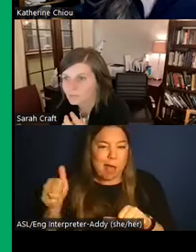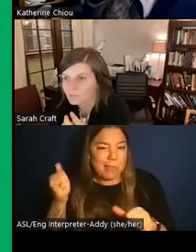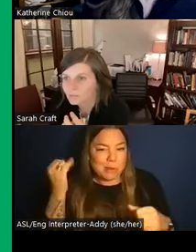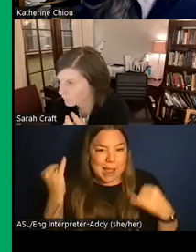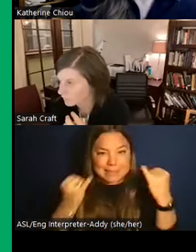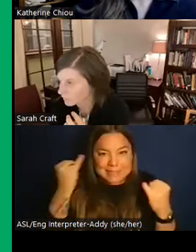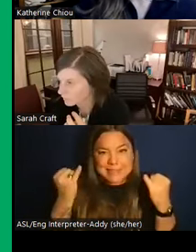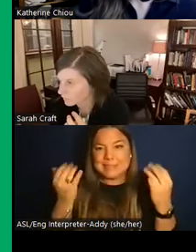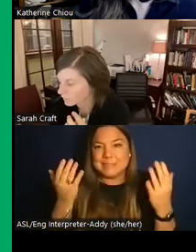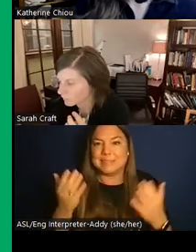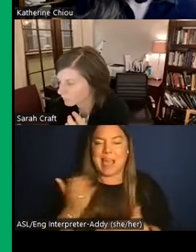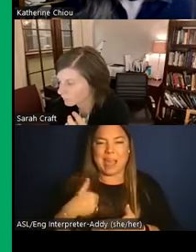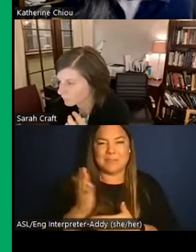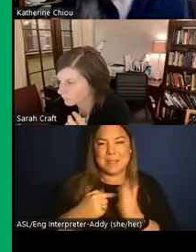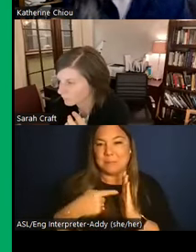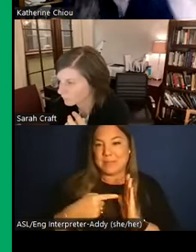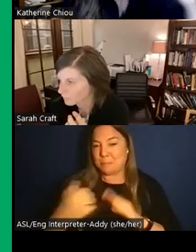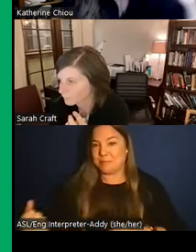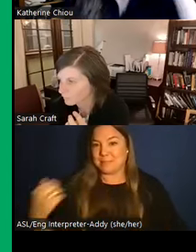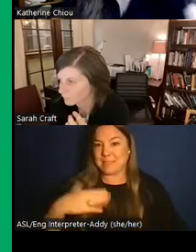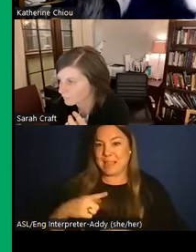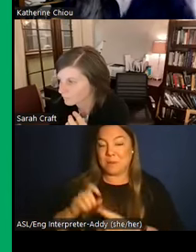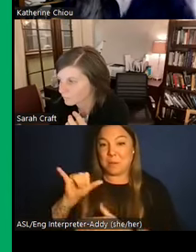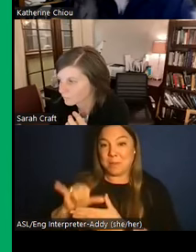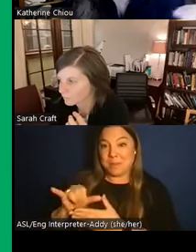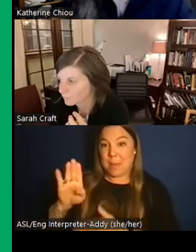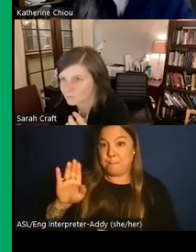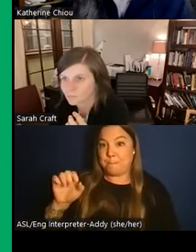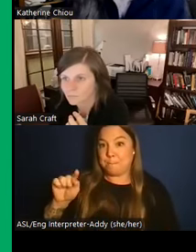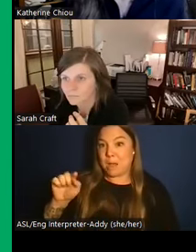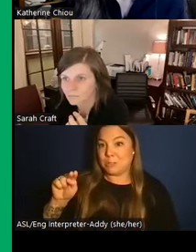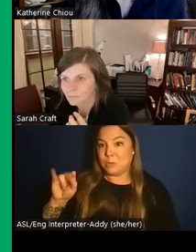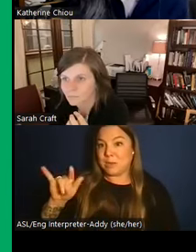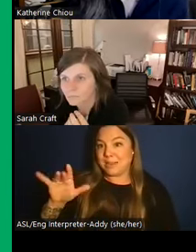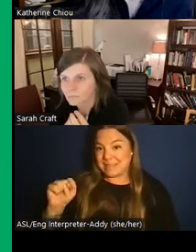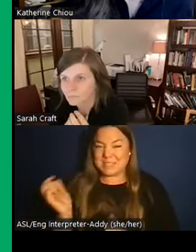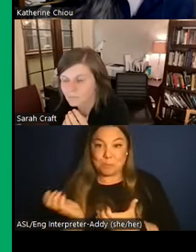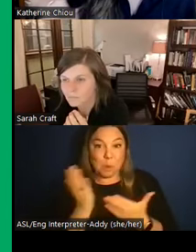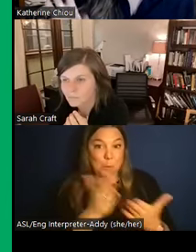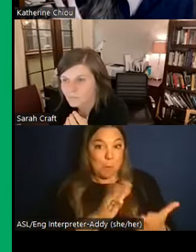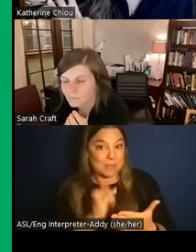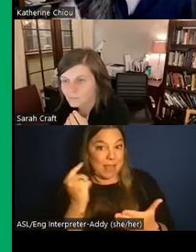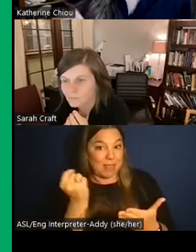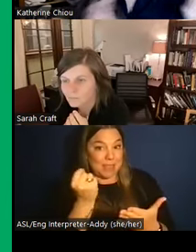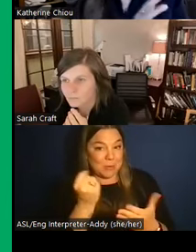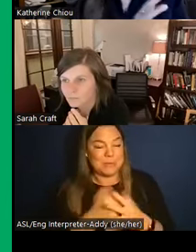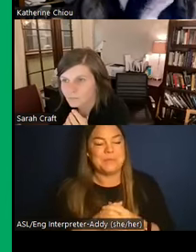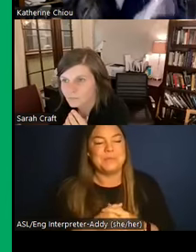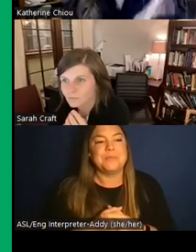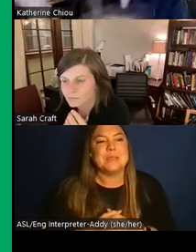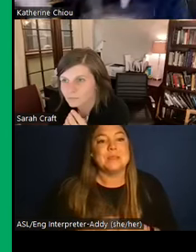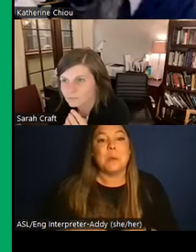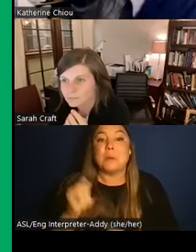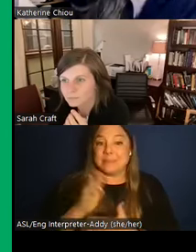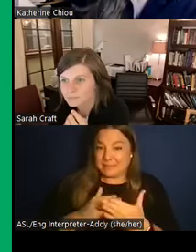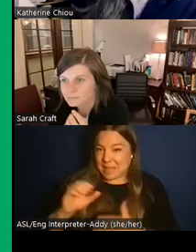samples that were sent to me by the botanist who proposed this particular theory. And so based on the fact that some of these seeds